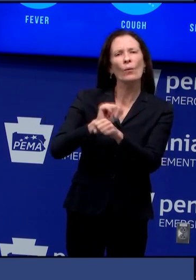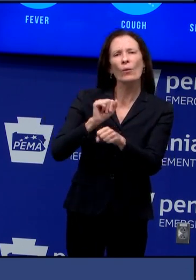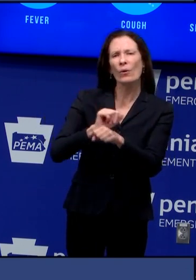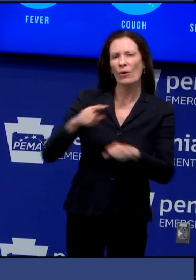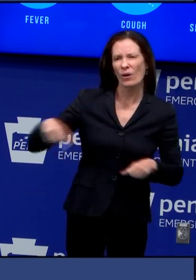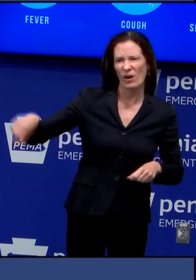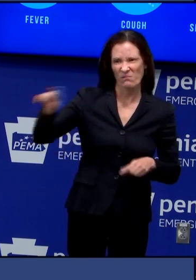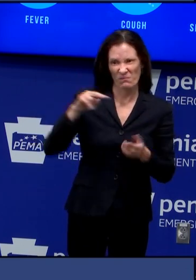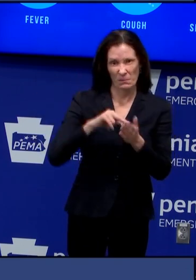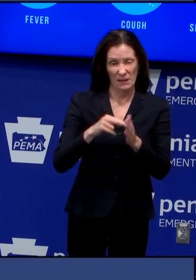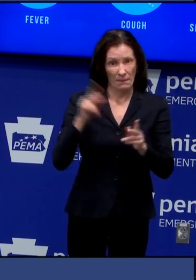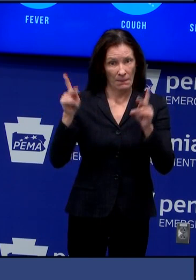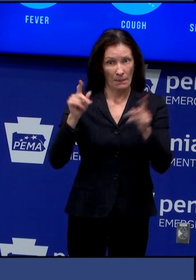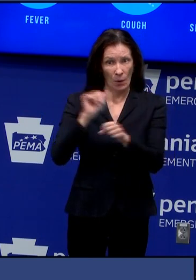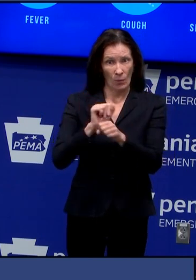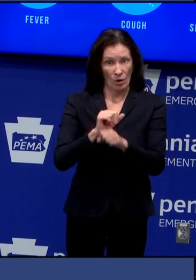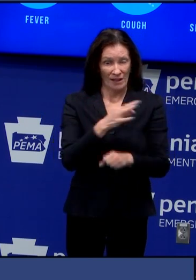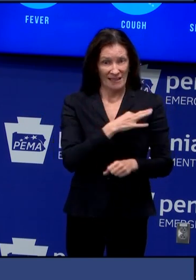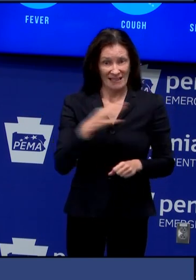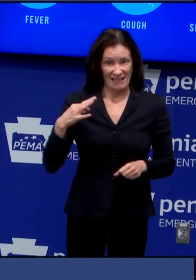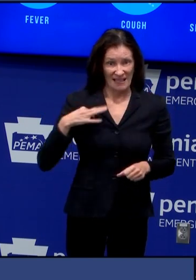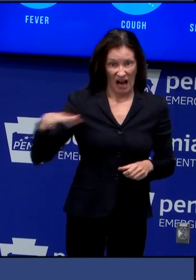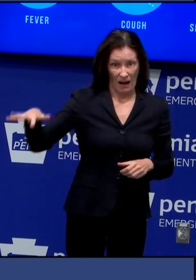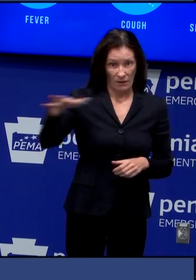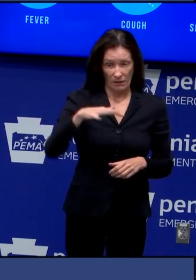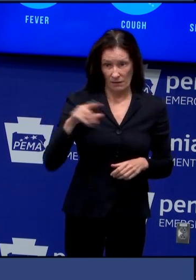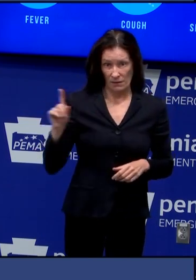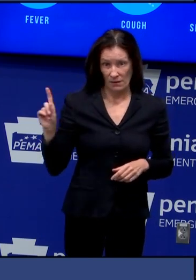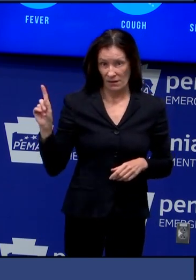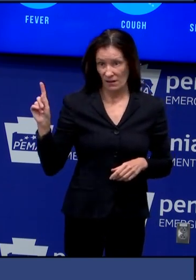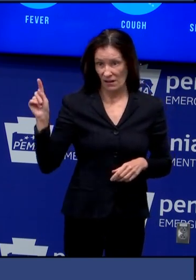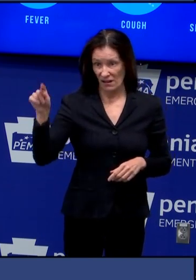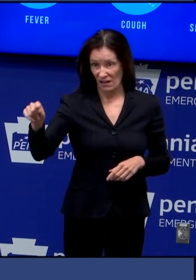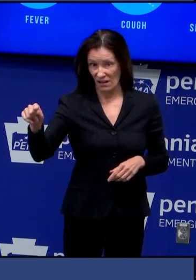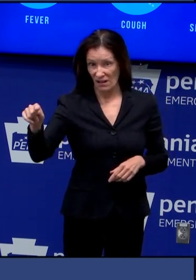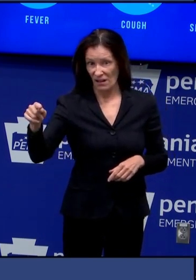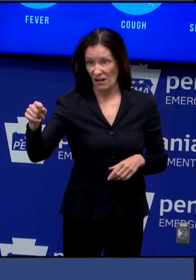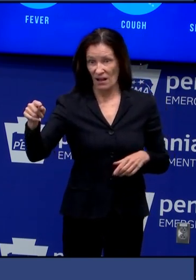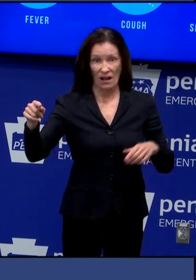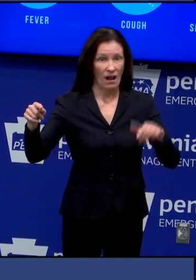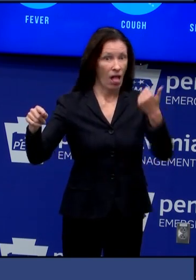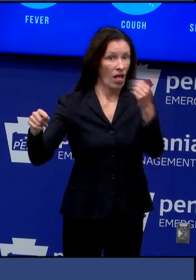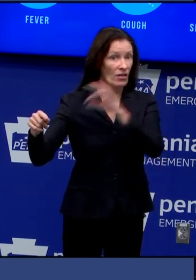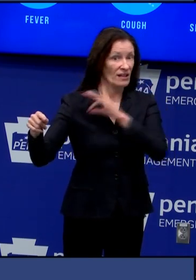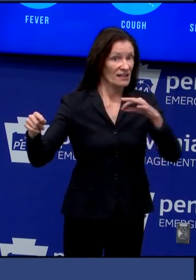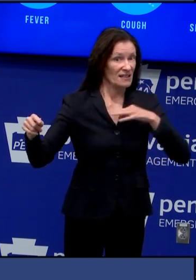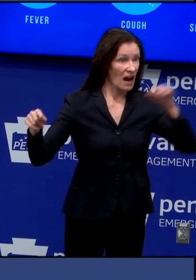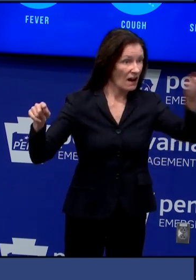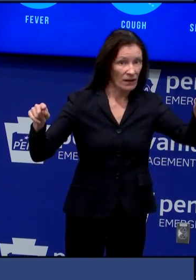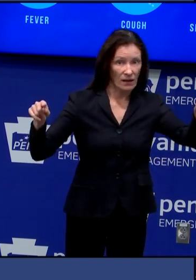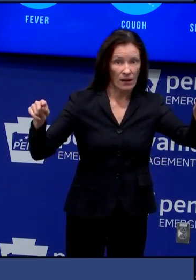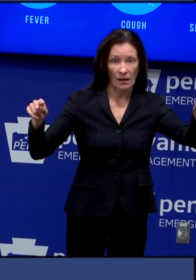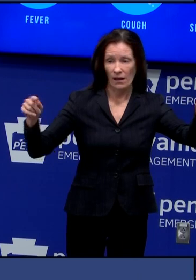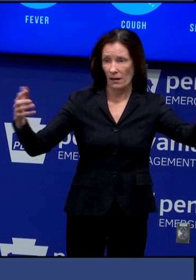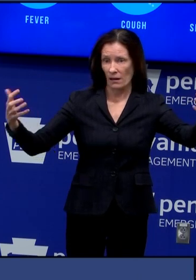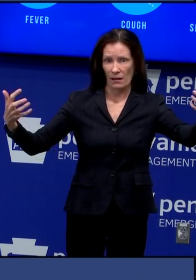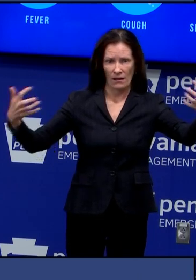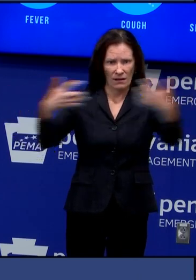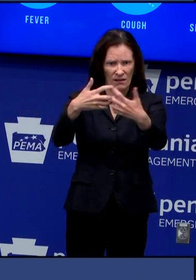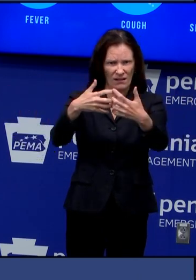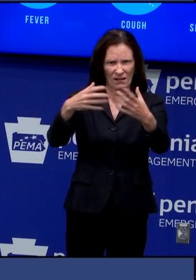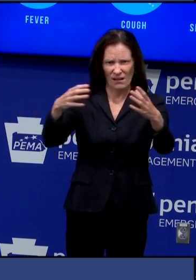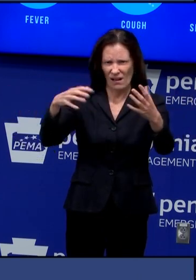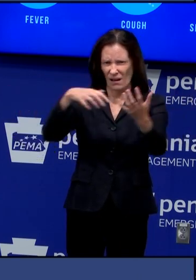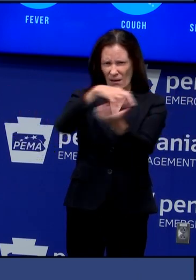place place with as many workers or close to it as if the voting locations remain separate others say they can cut it to half